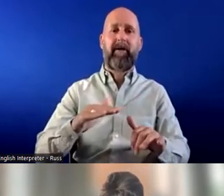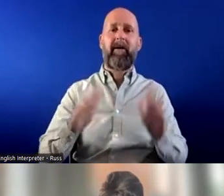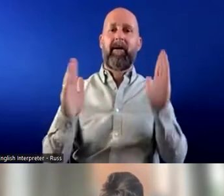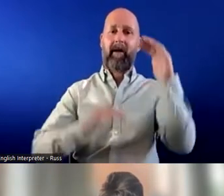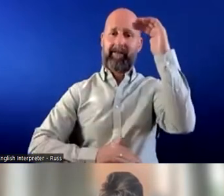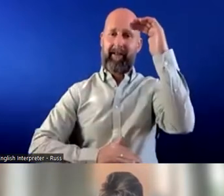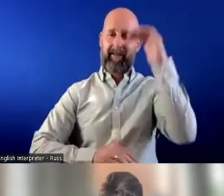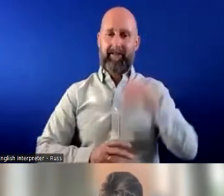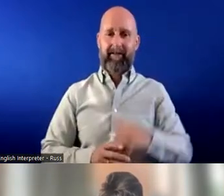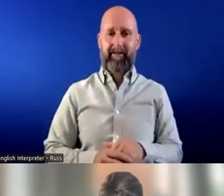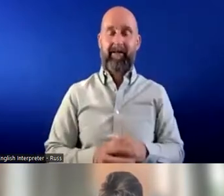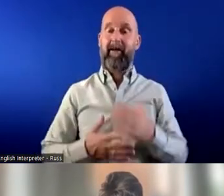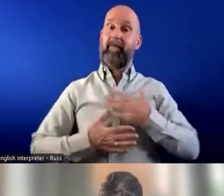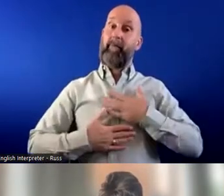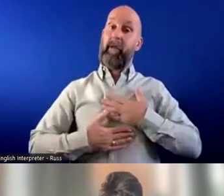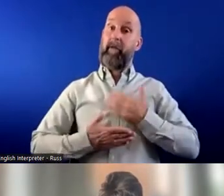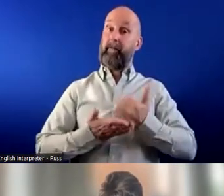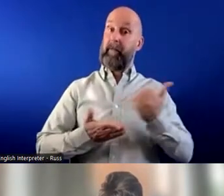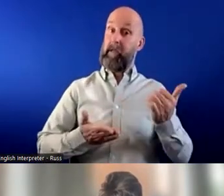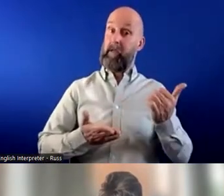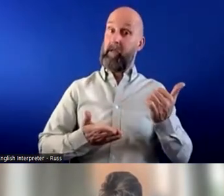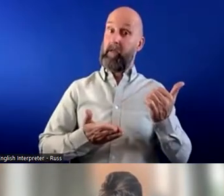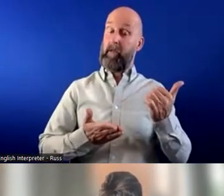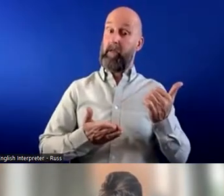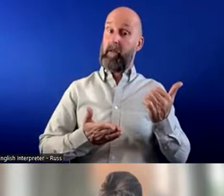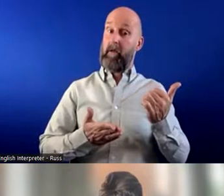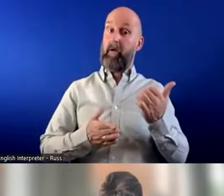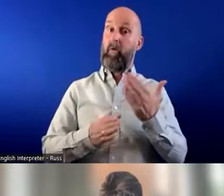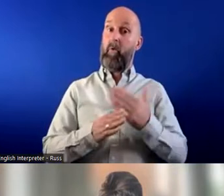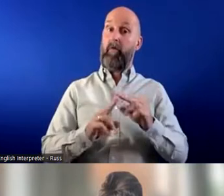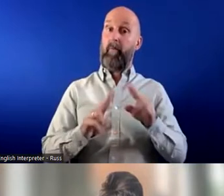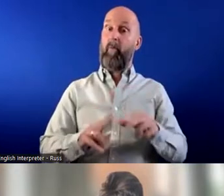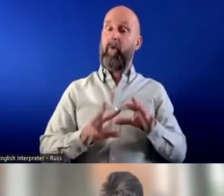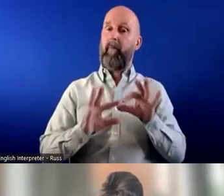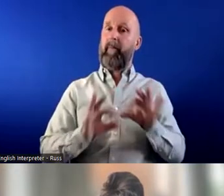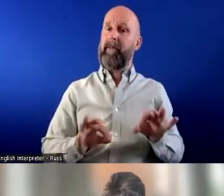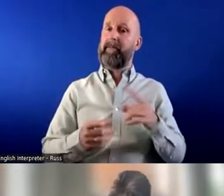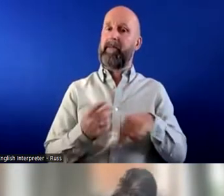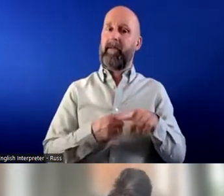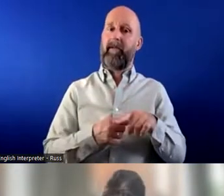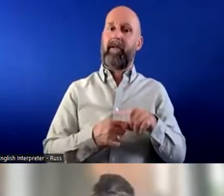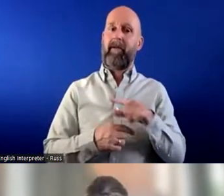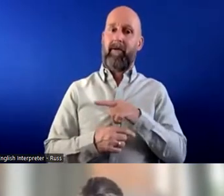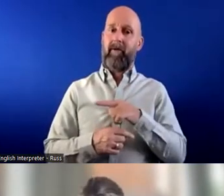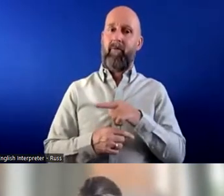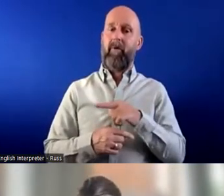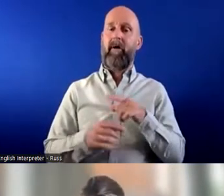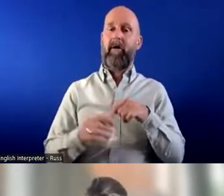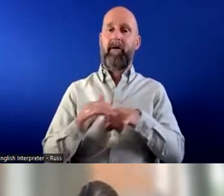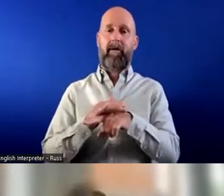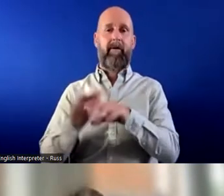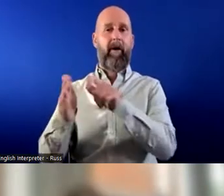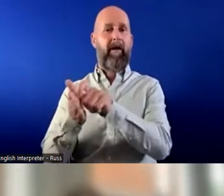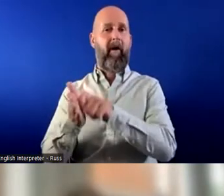um so for me it's been brilliant because I also have the peace and quiet home to be able to step out into you know big offices with lots of people